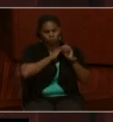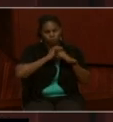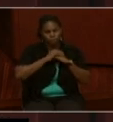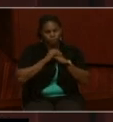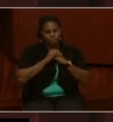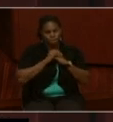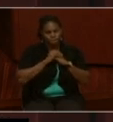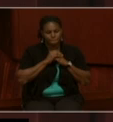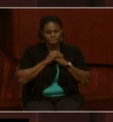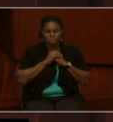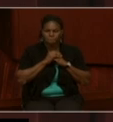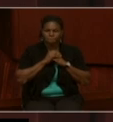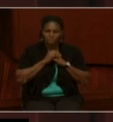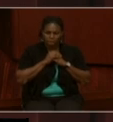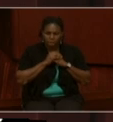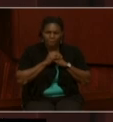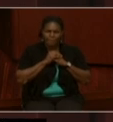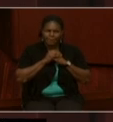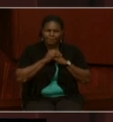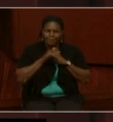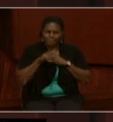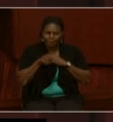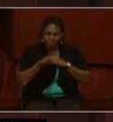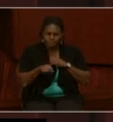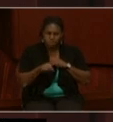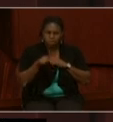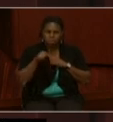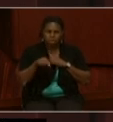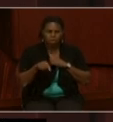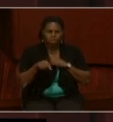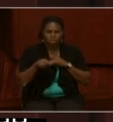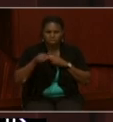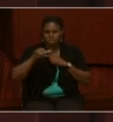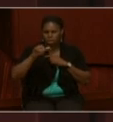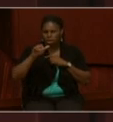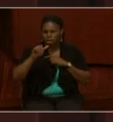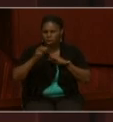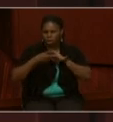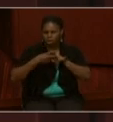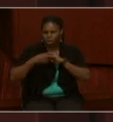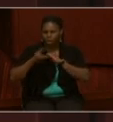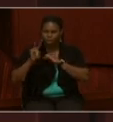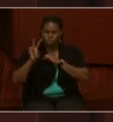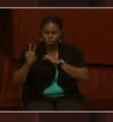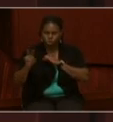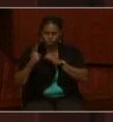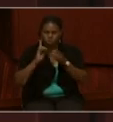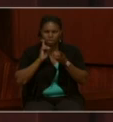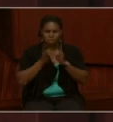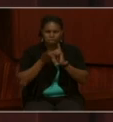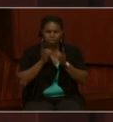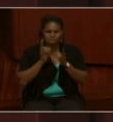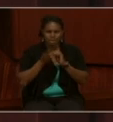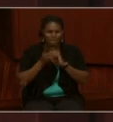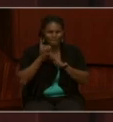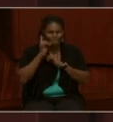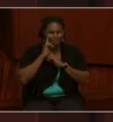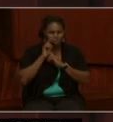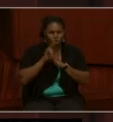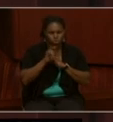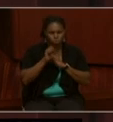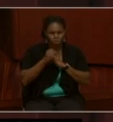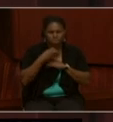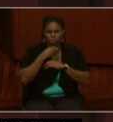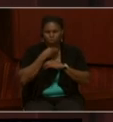There is an effort afoot out at Archives II to digitize. I believe the U.S. Marine Corps